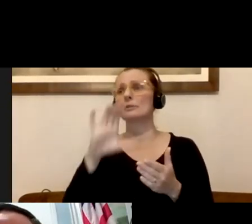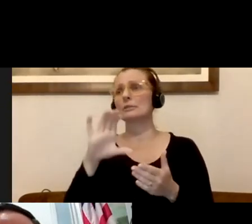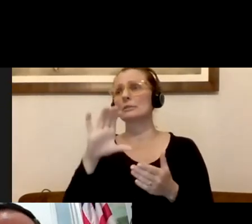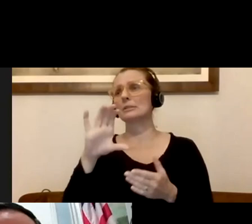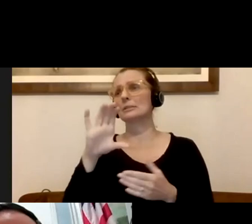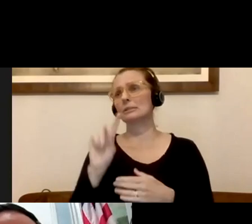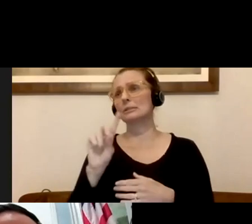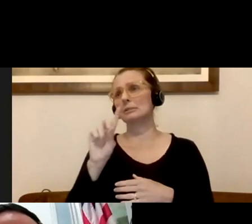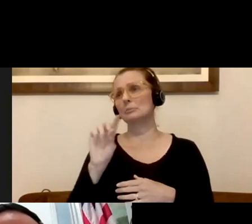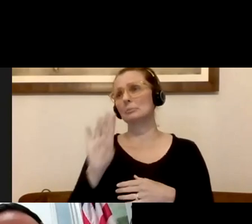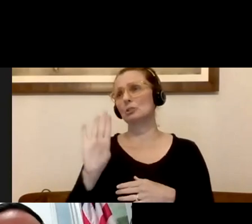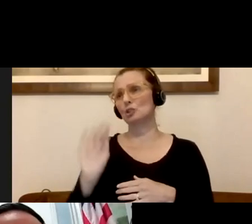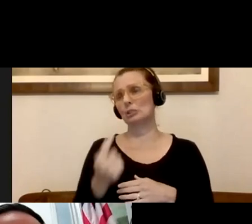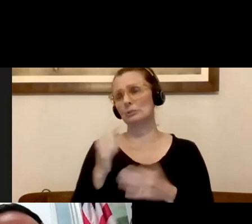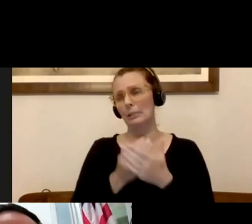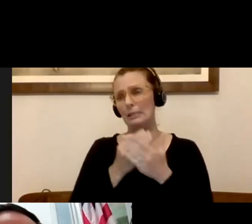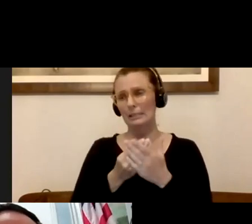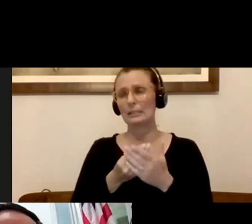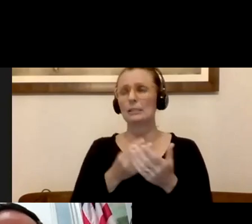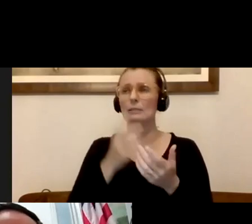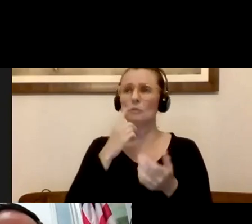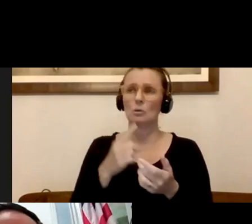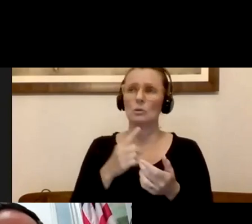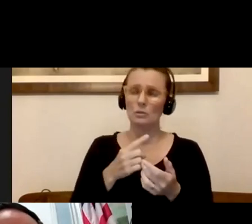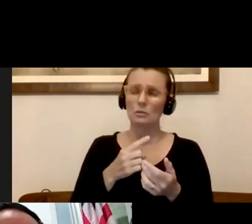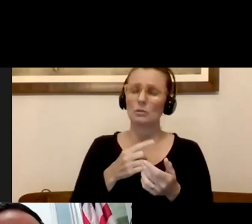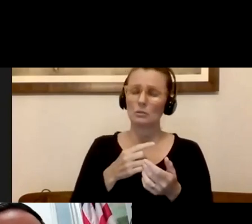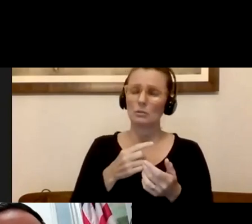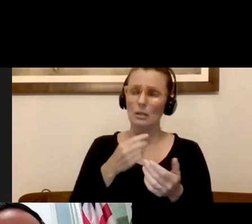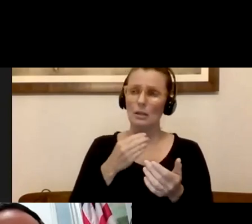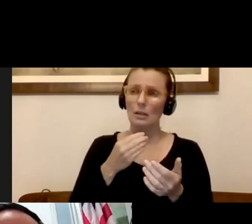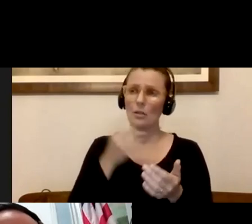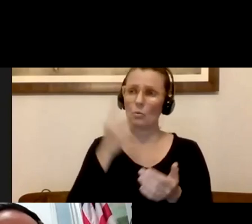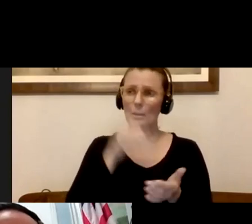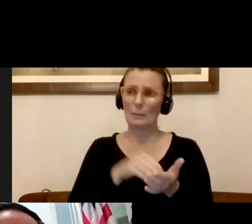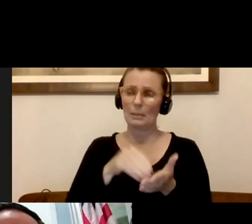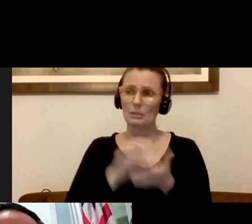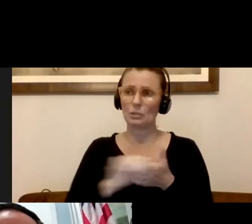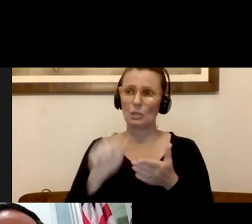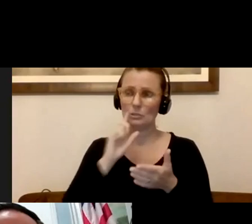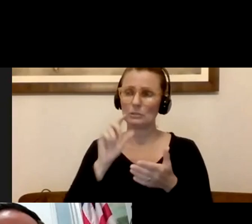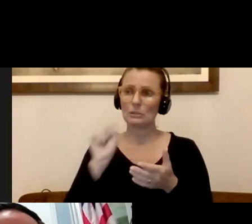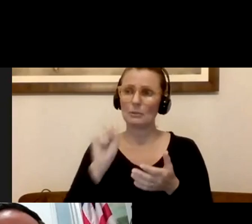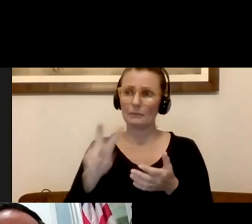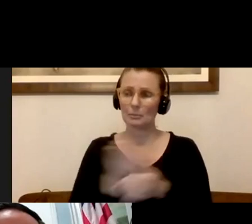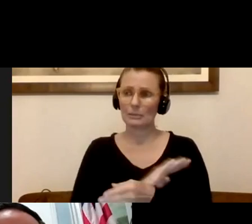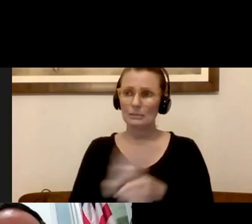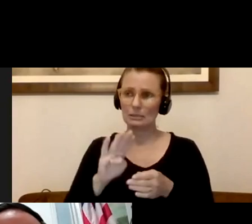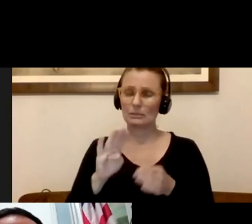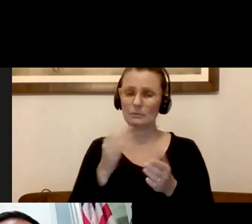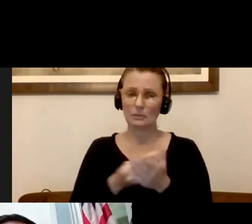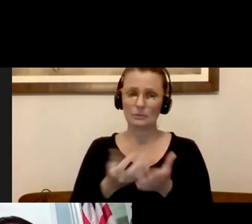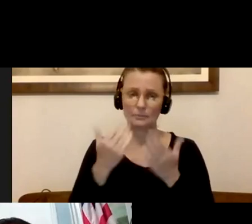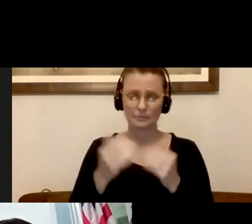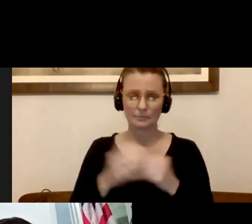to source the and found the million dollar Somerville business fund. And thank you, Lynn, for that question.